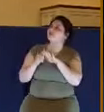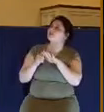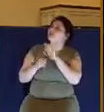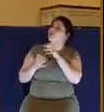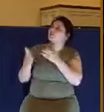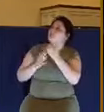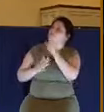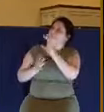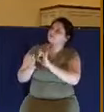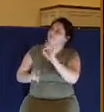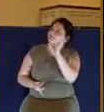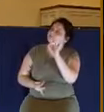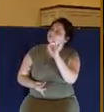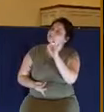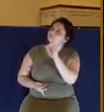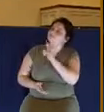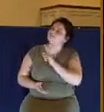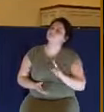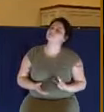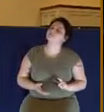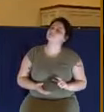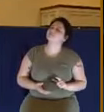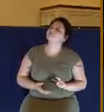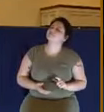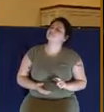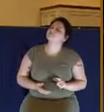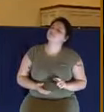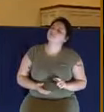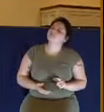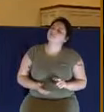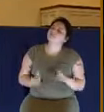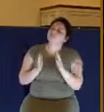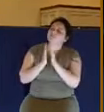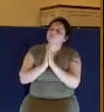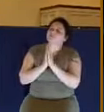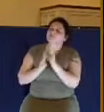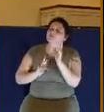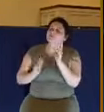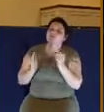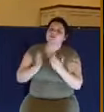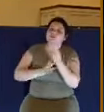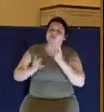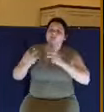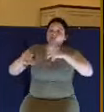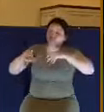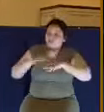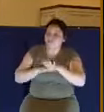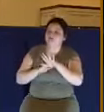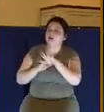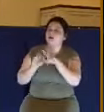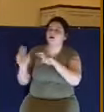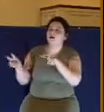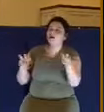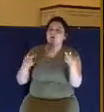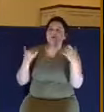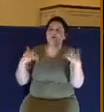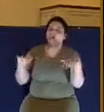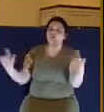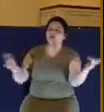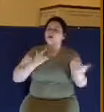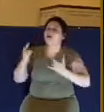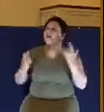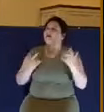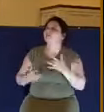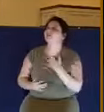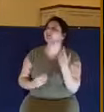people, when they come into our church, will see a place where the love of Christ abounds, where saints are loving one